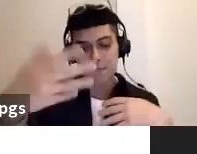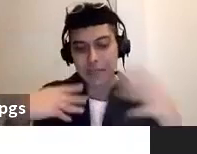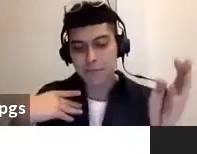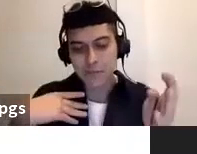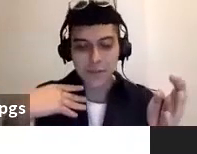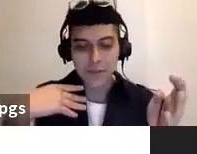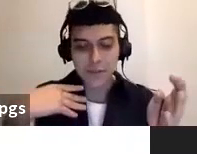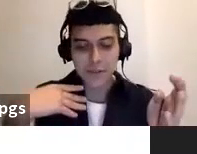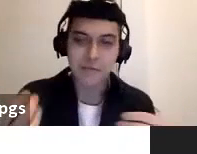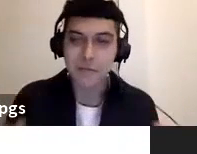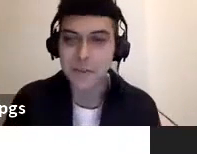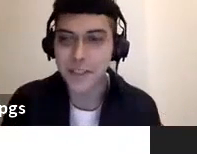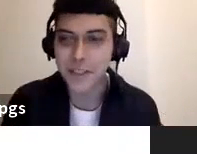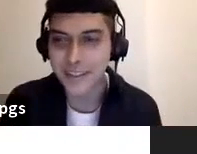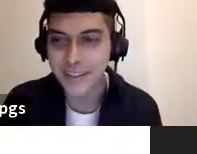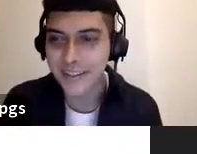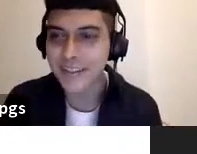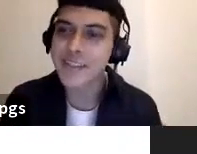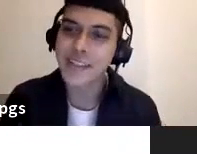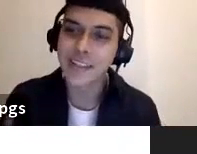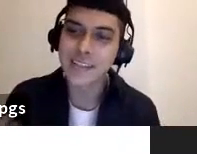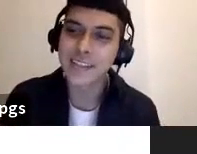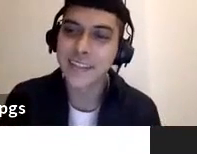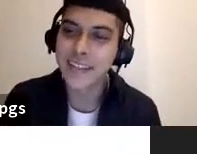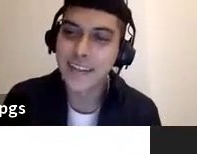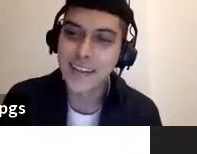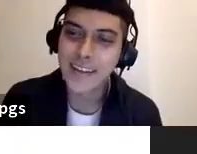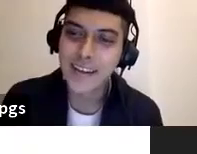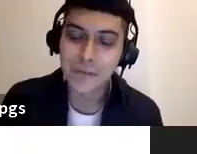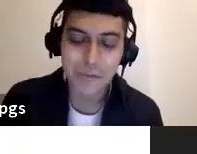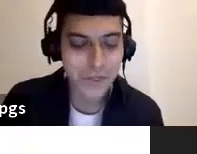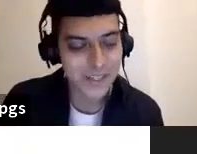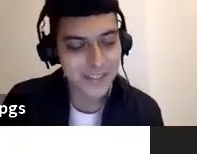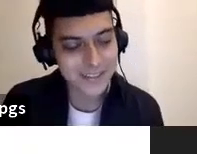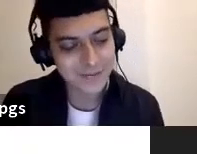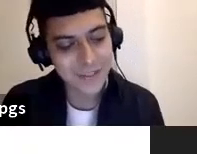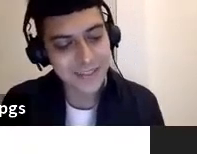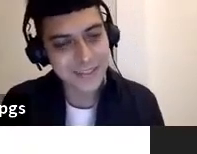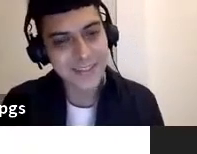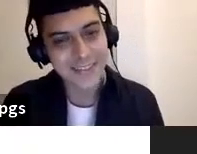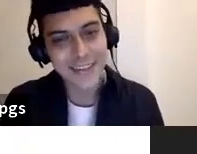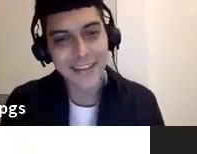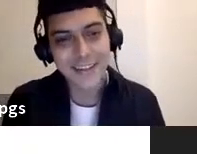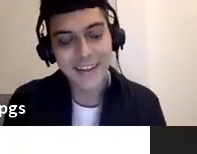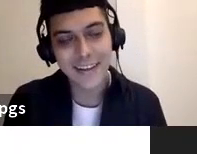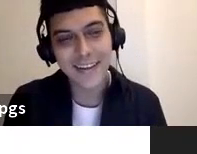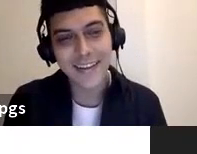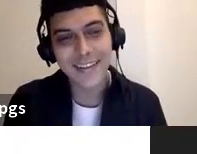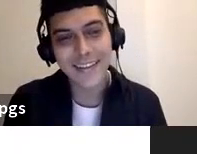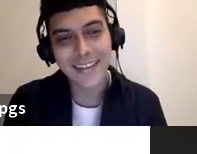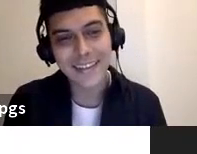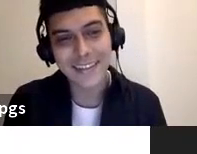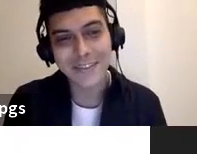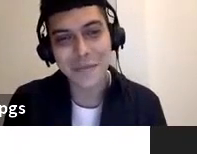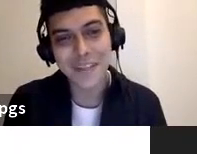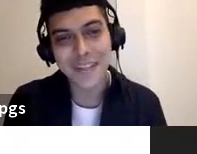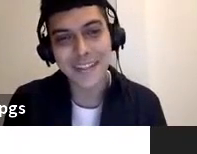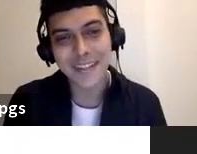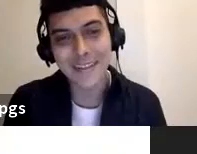ping pong back and forth like intersecting our projects and visions together uh